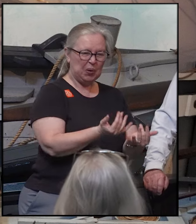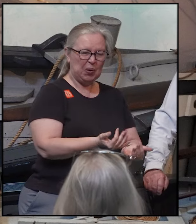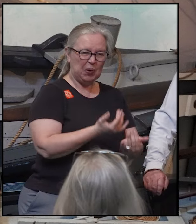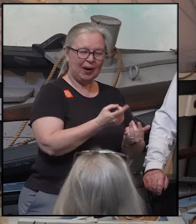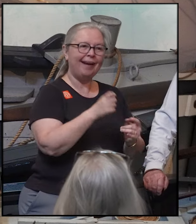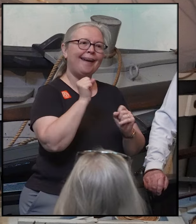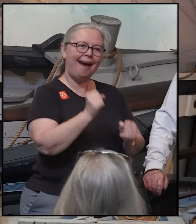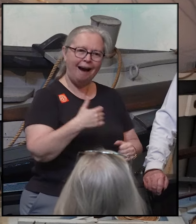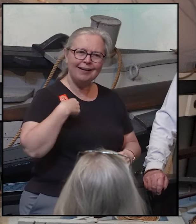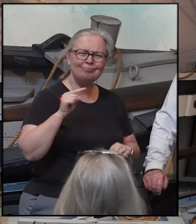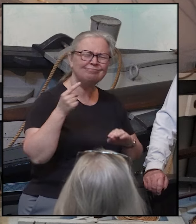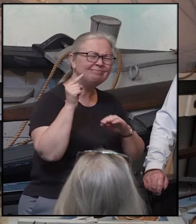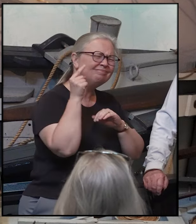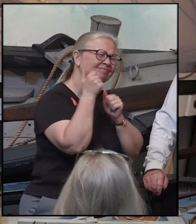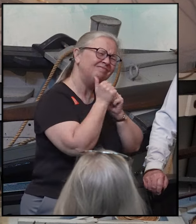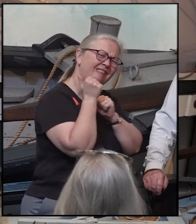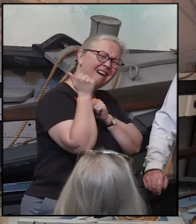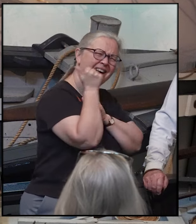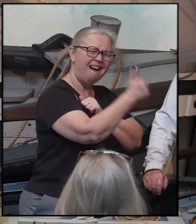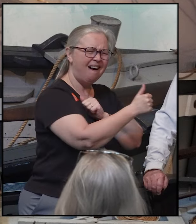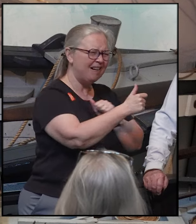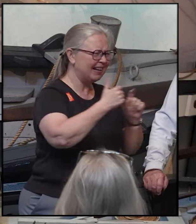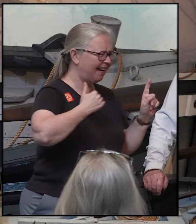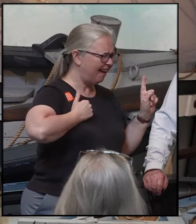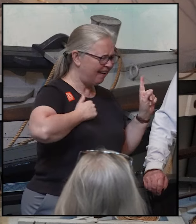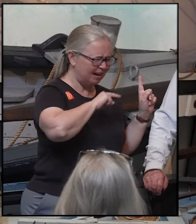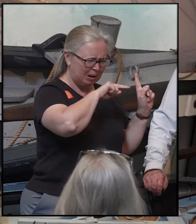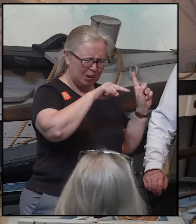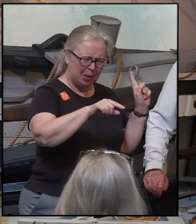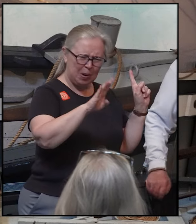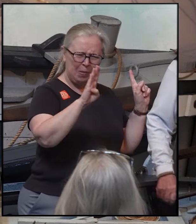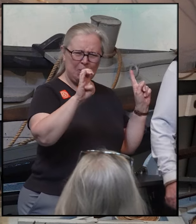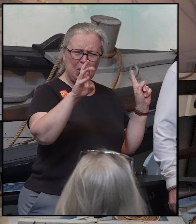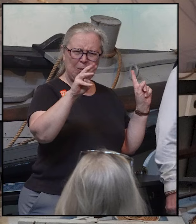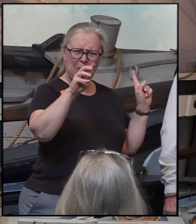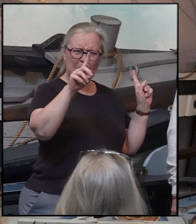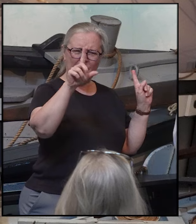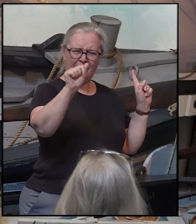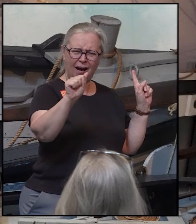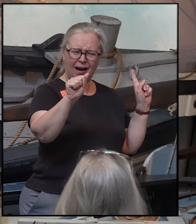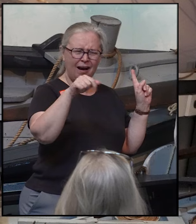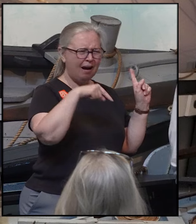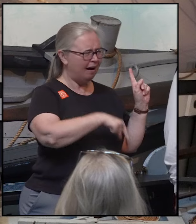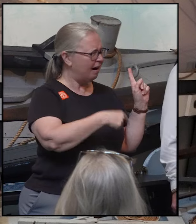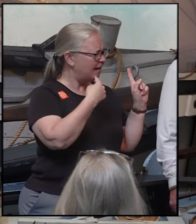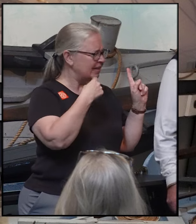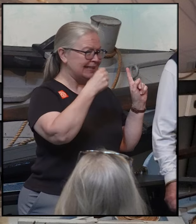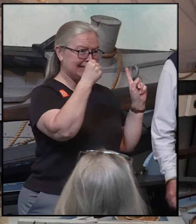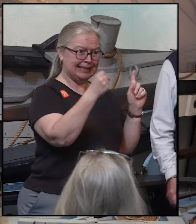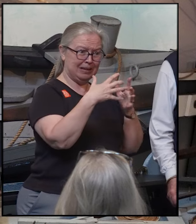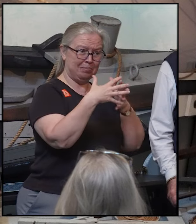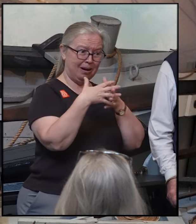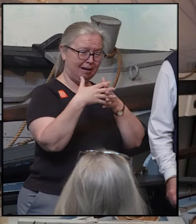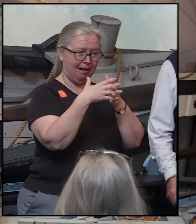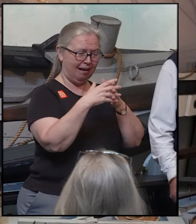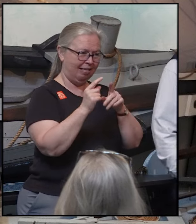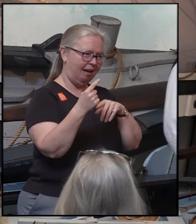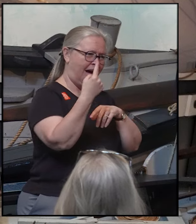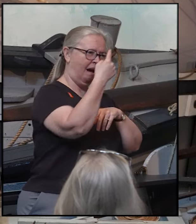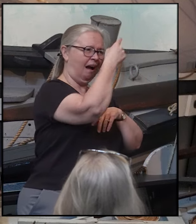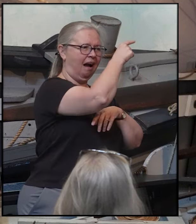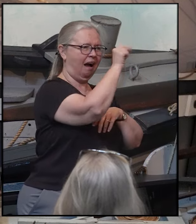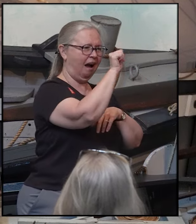up to Canada. They could come down to Bermuda. They then, in time, went to South America and up to the Arctic.